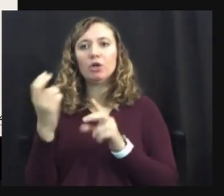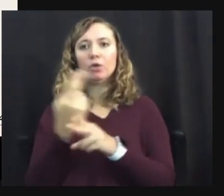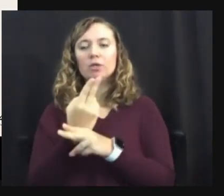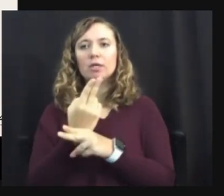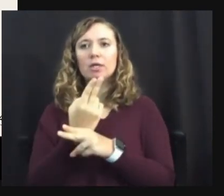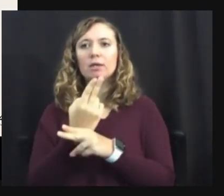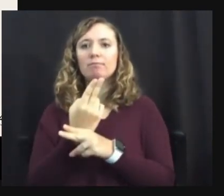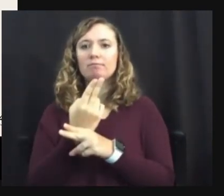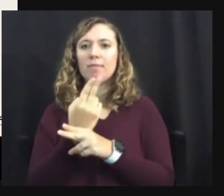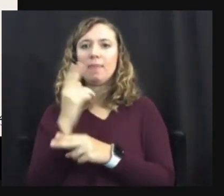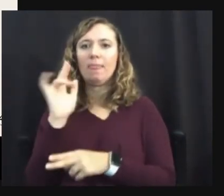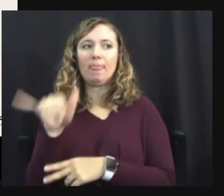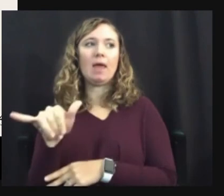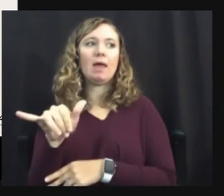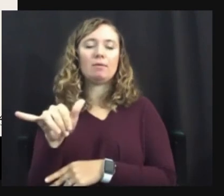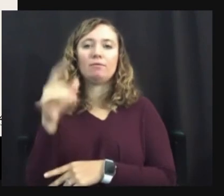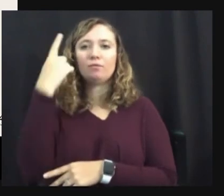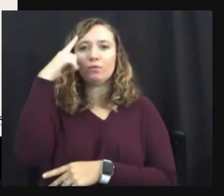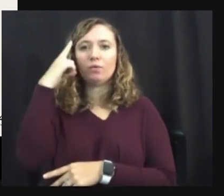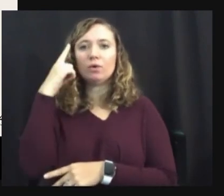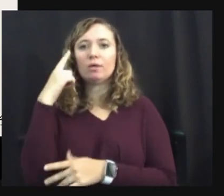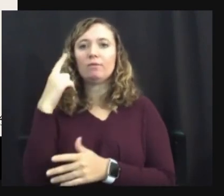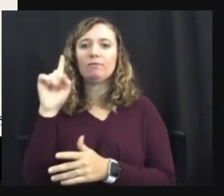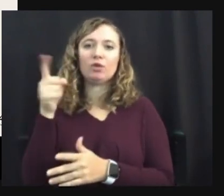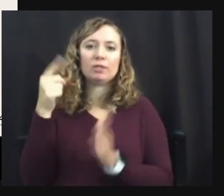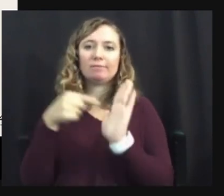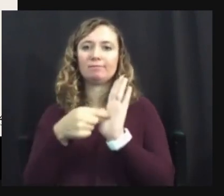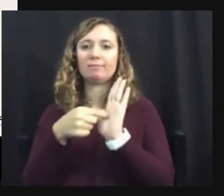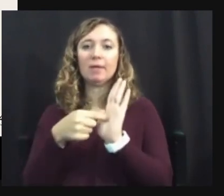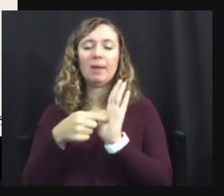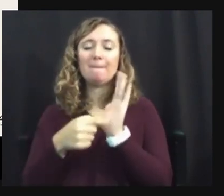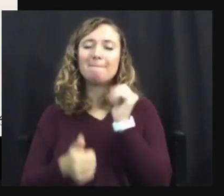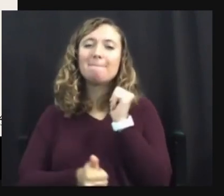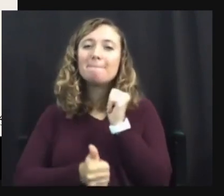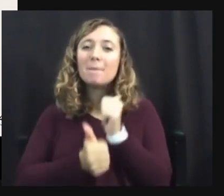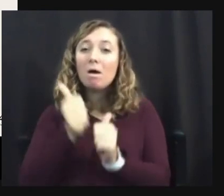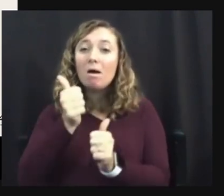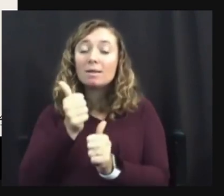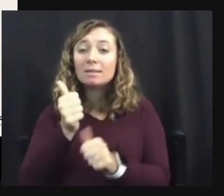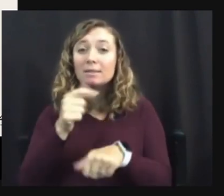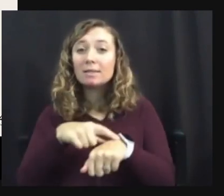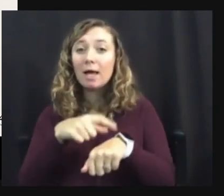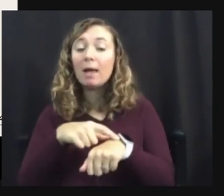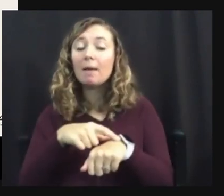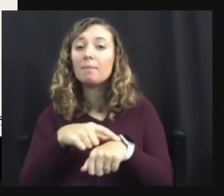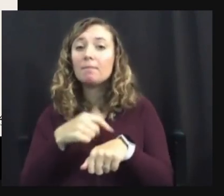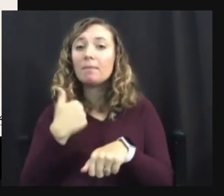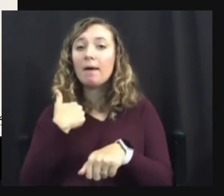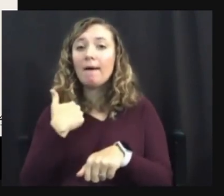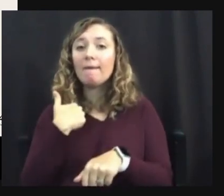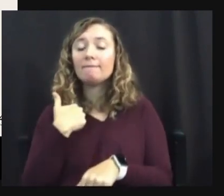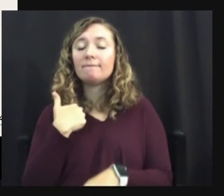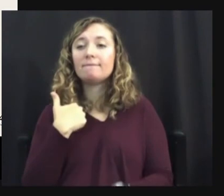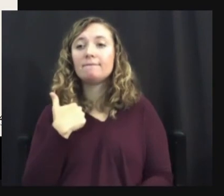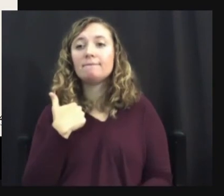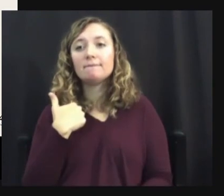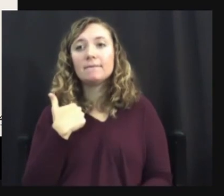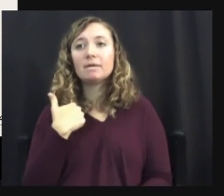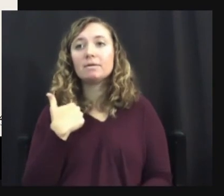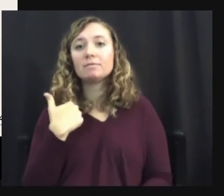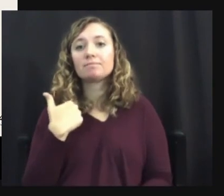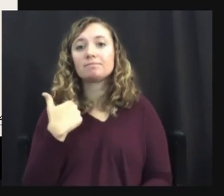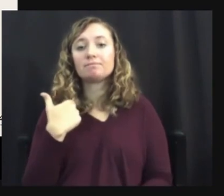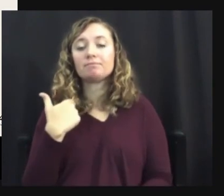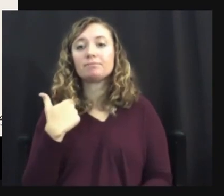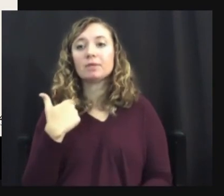because most of the time, uh, in, even in families, you'll have at least a couple